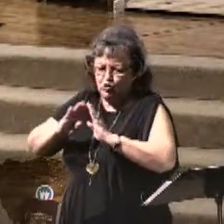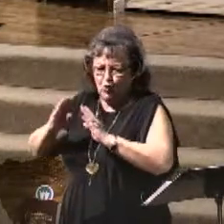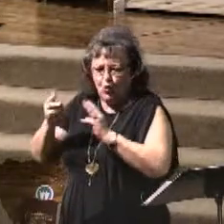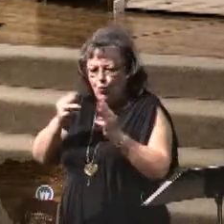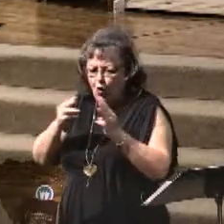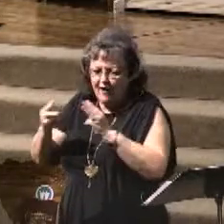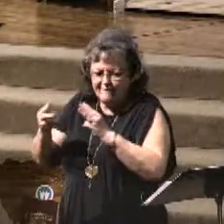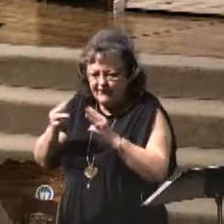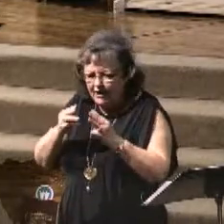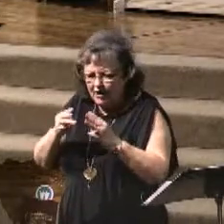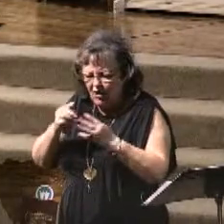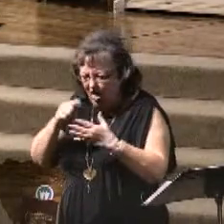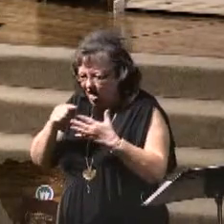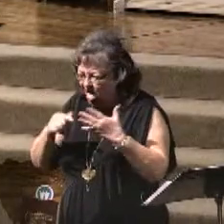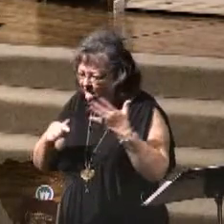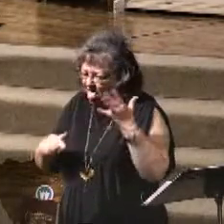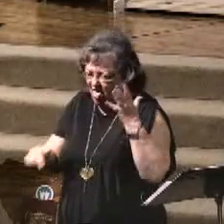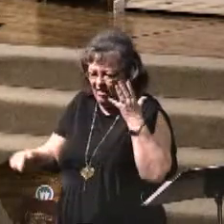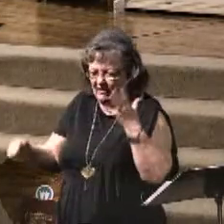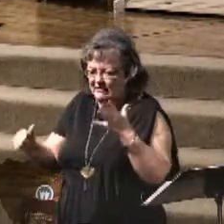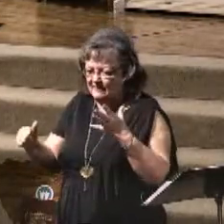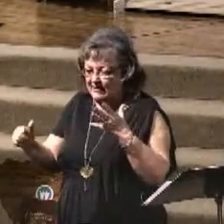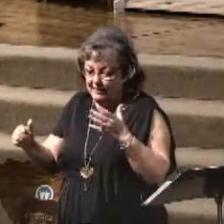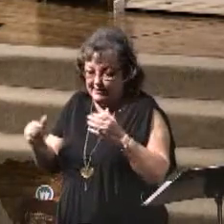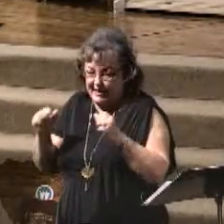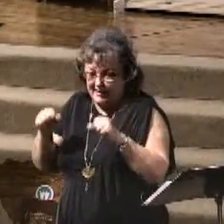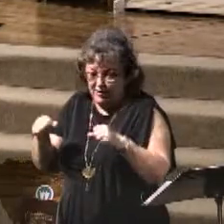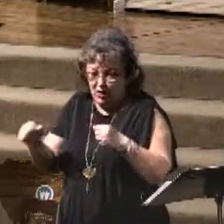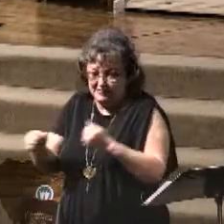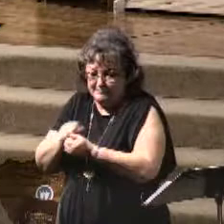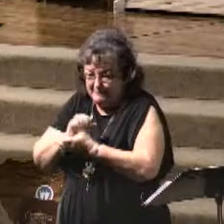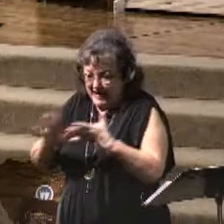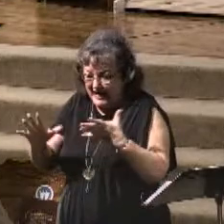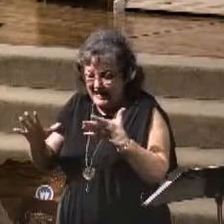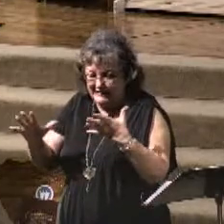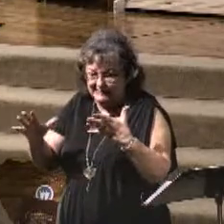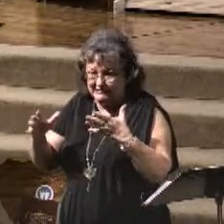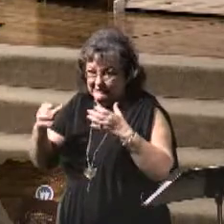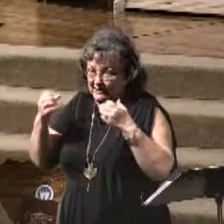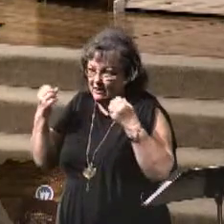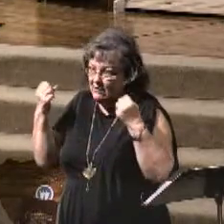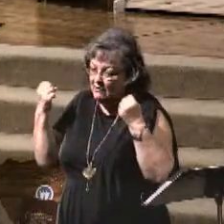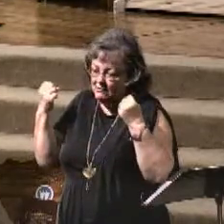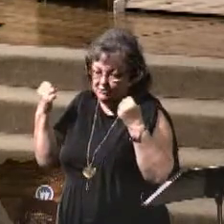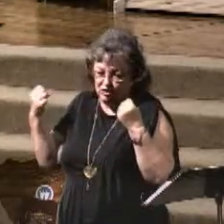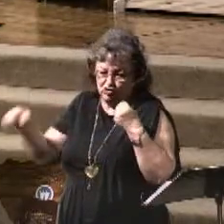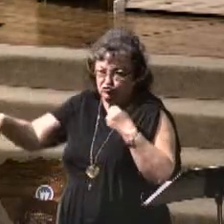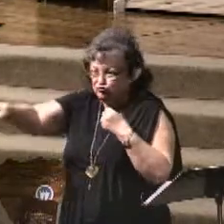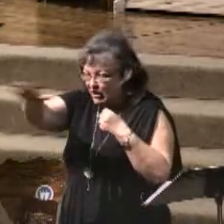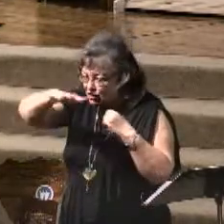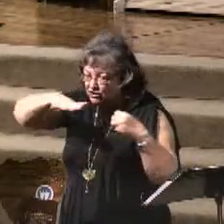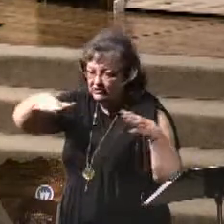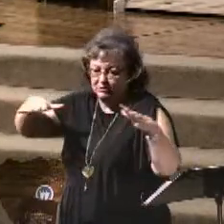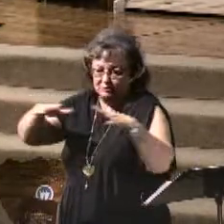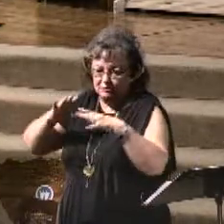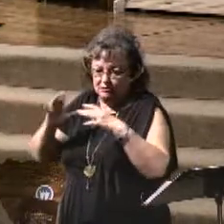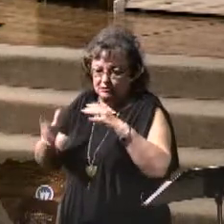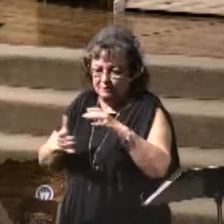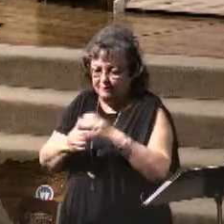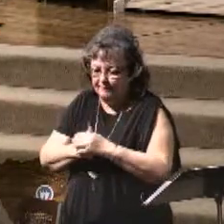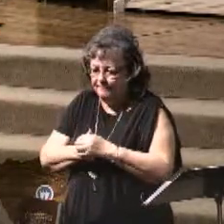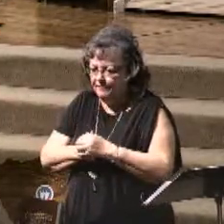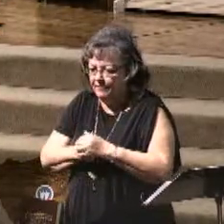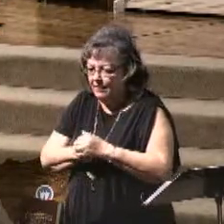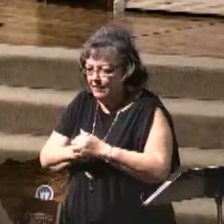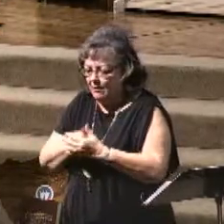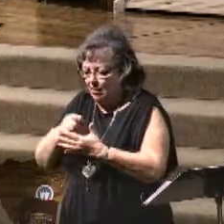that are mass destruction. If you have these things, let me give them to you again quickly. Global deception, global denomination,